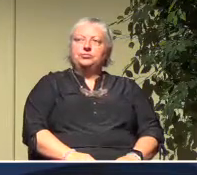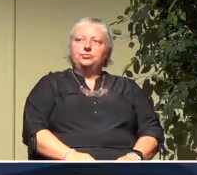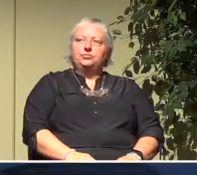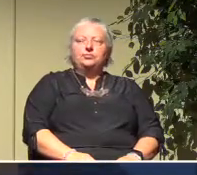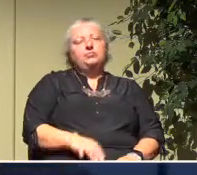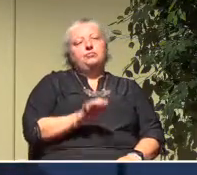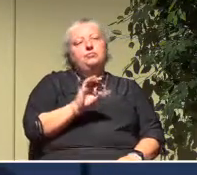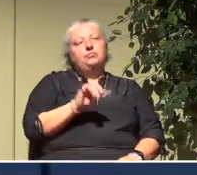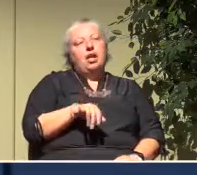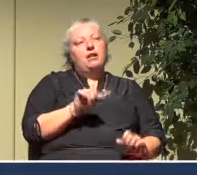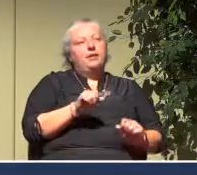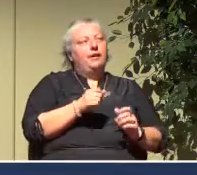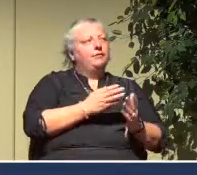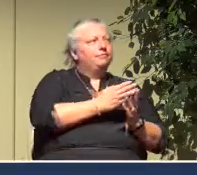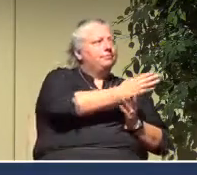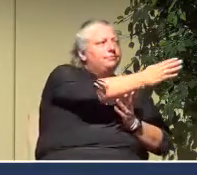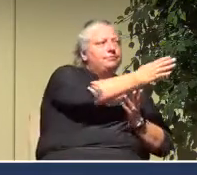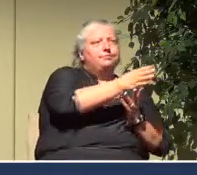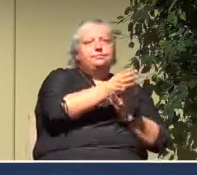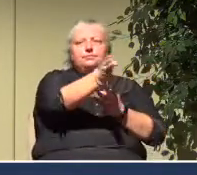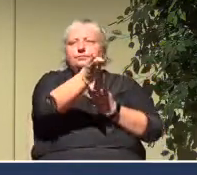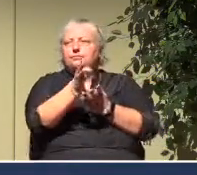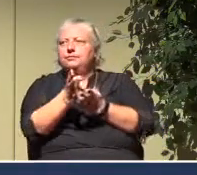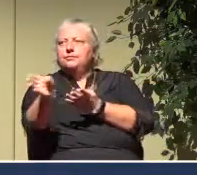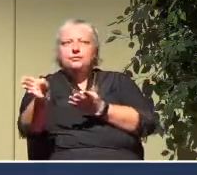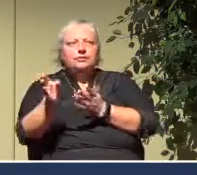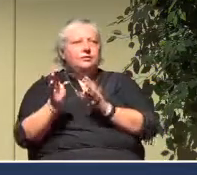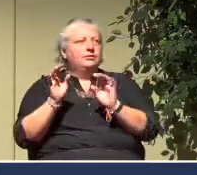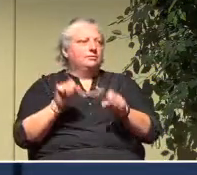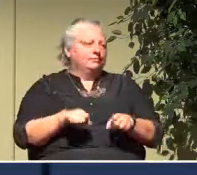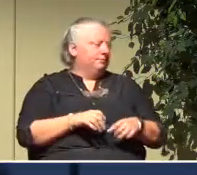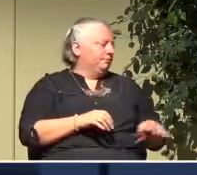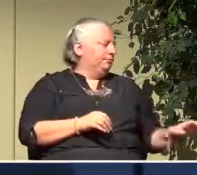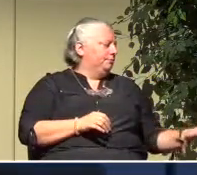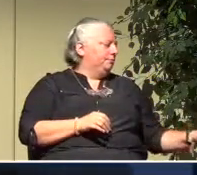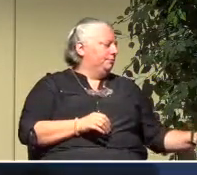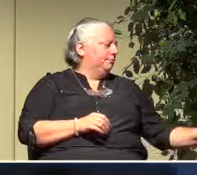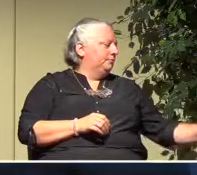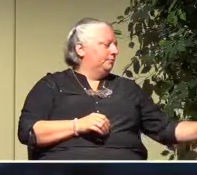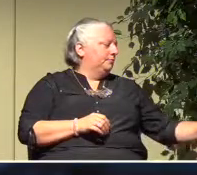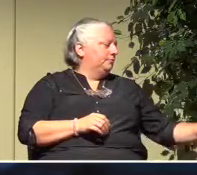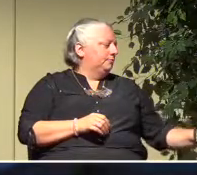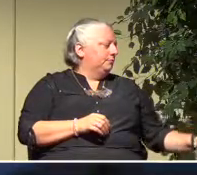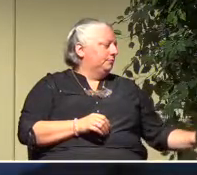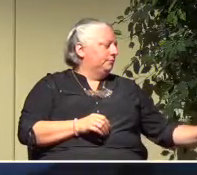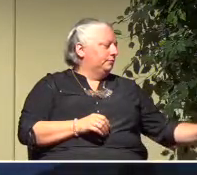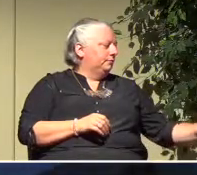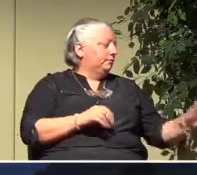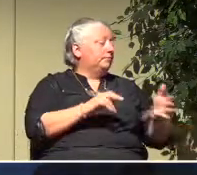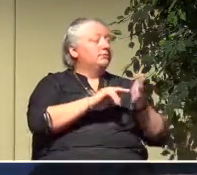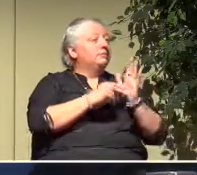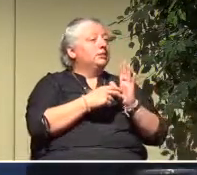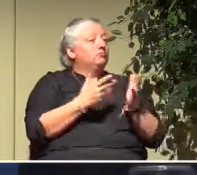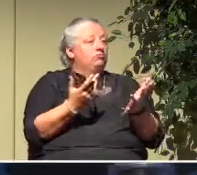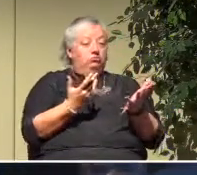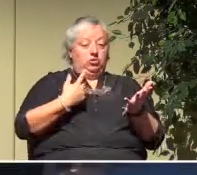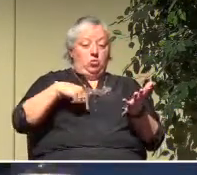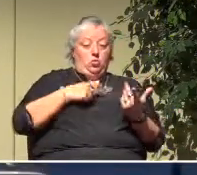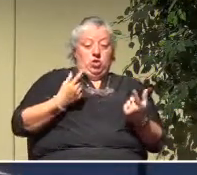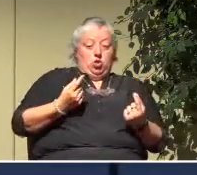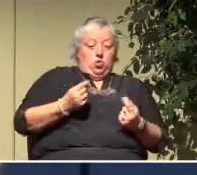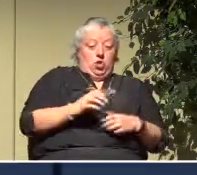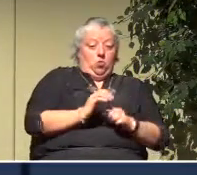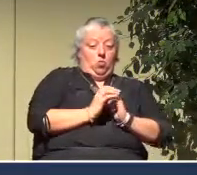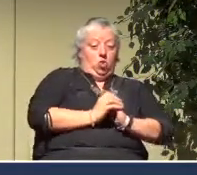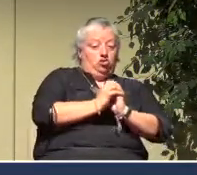number of different directions that you can go with that. First of all, it means something about what we do in worship and how